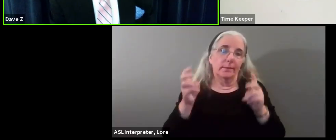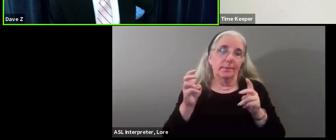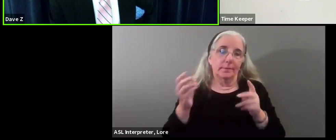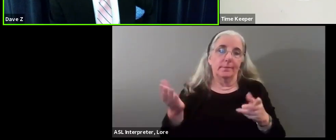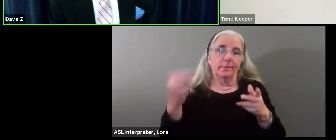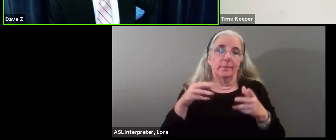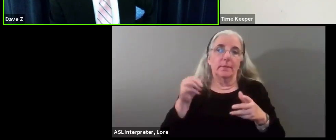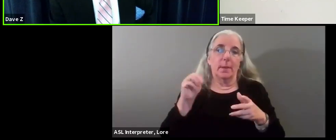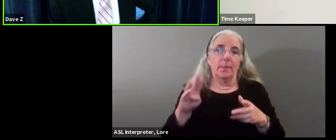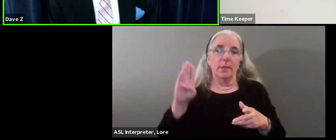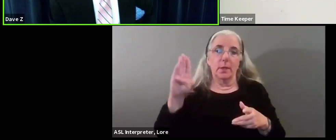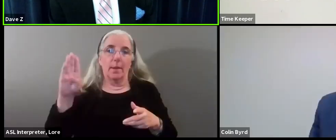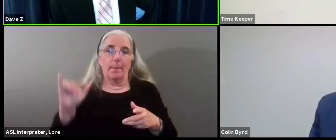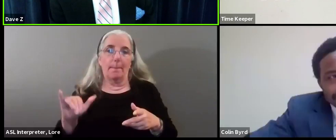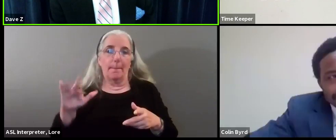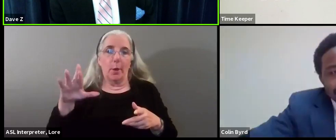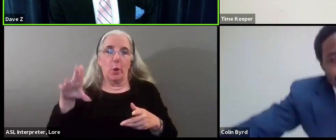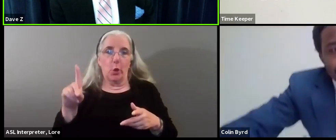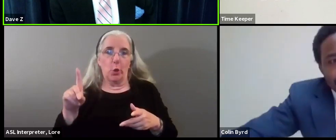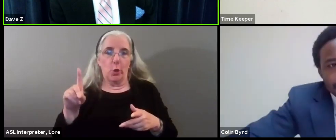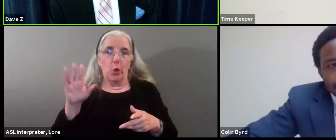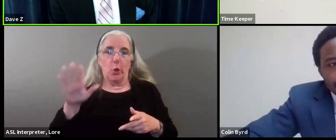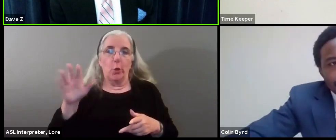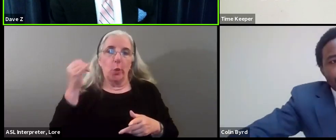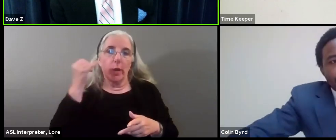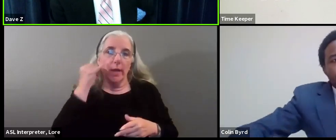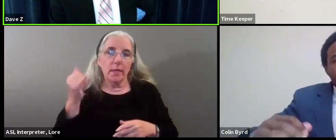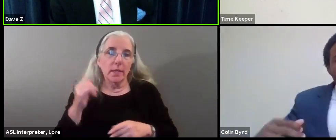your ideas.